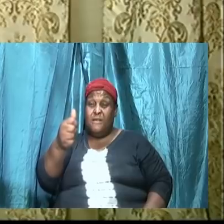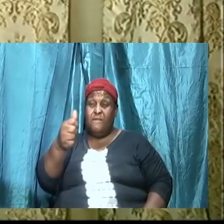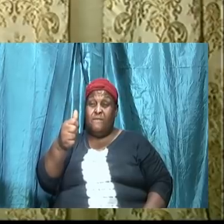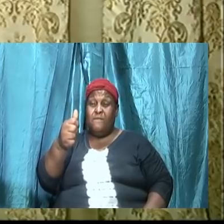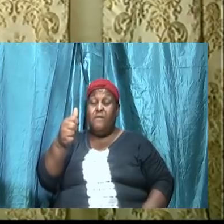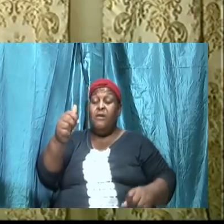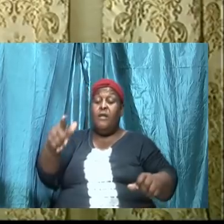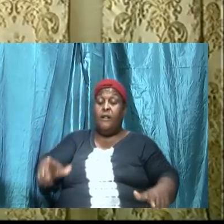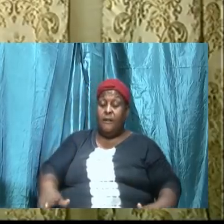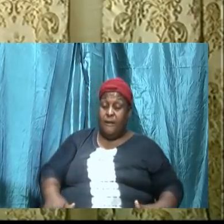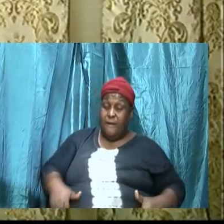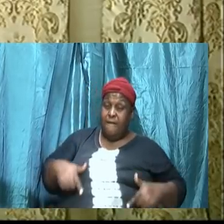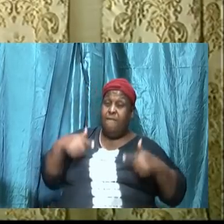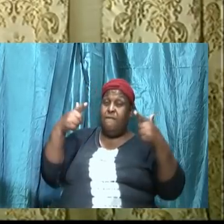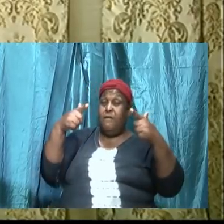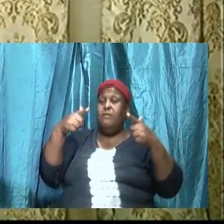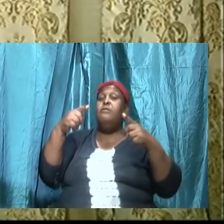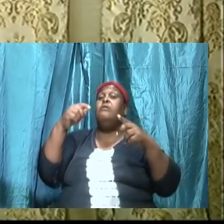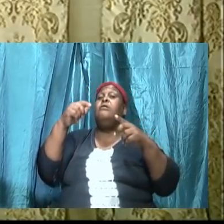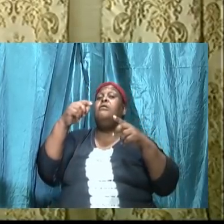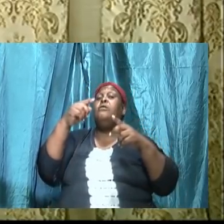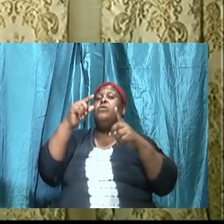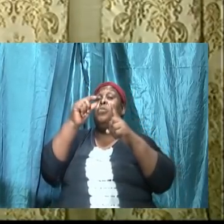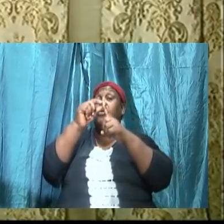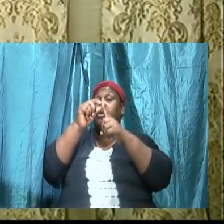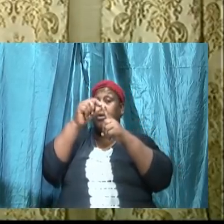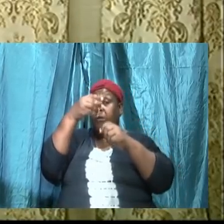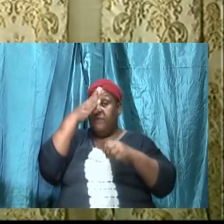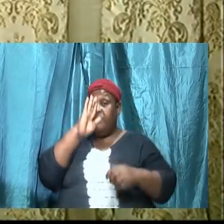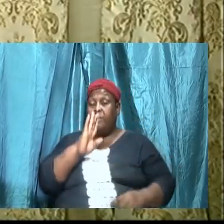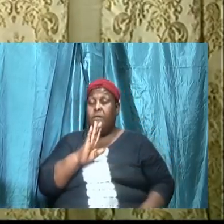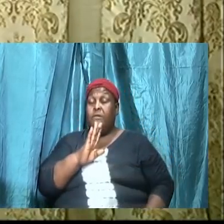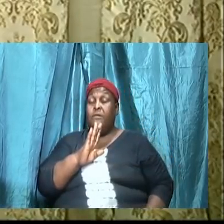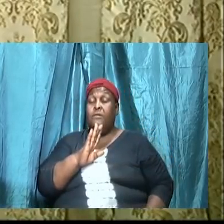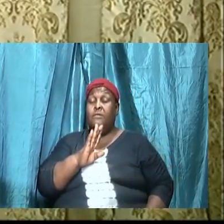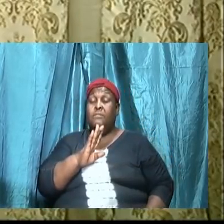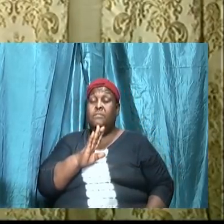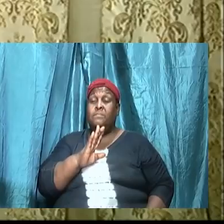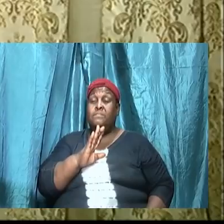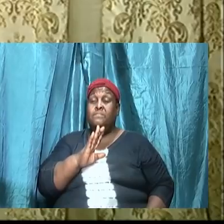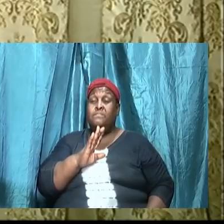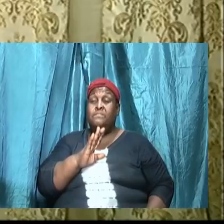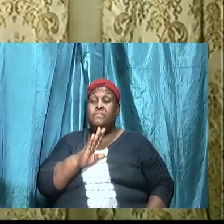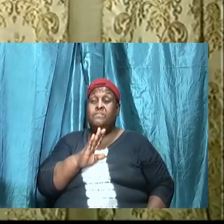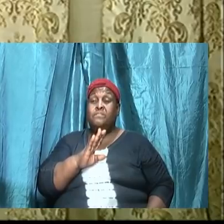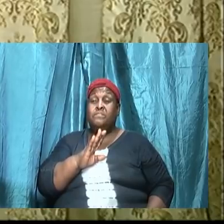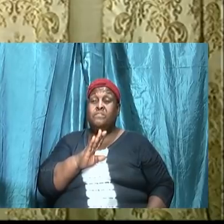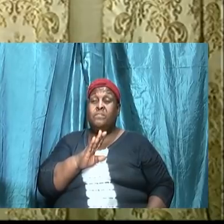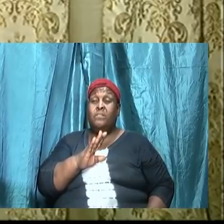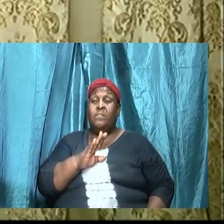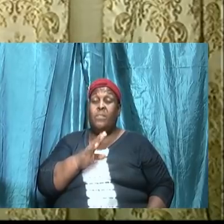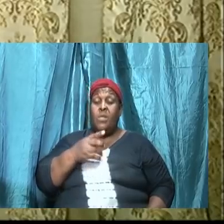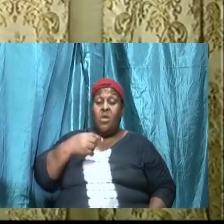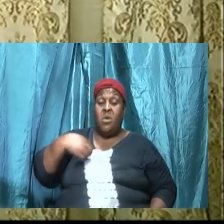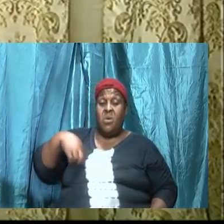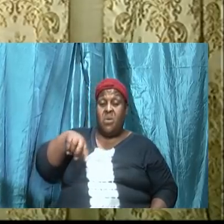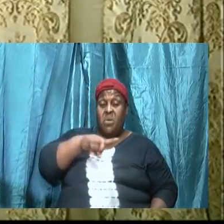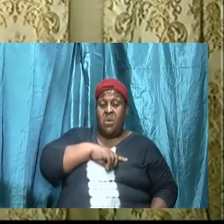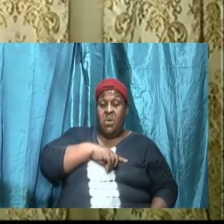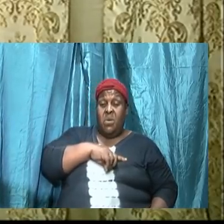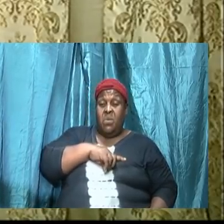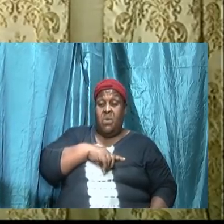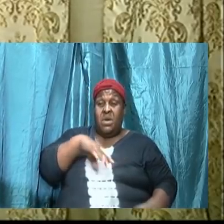in the word. It is very important. We illustrated the importance